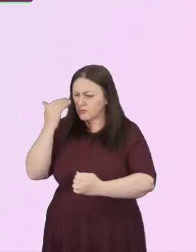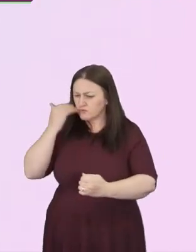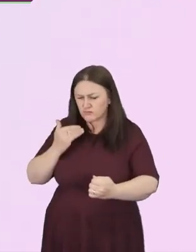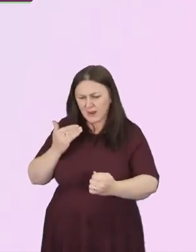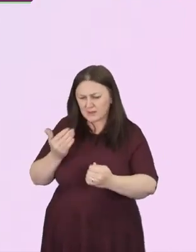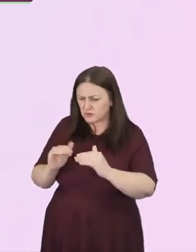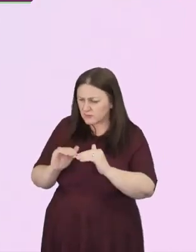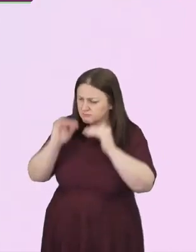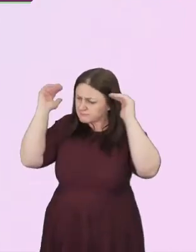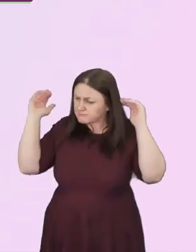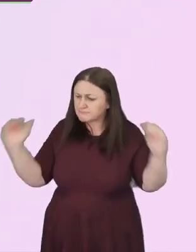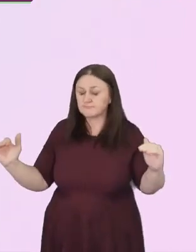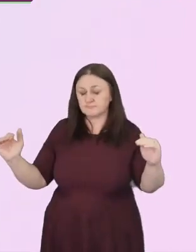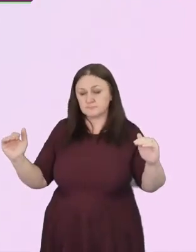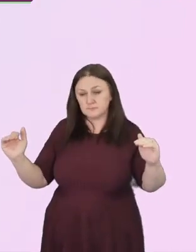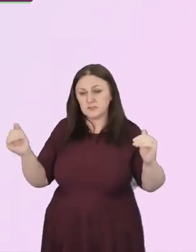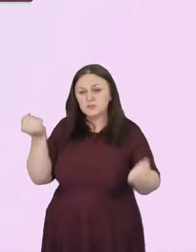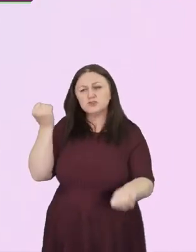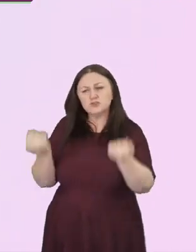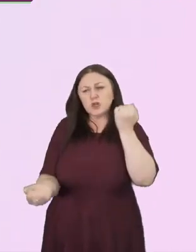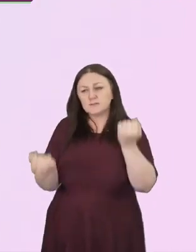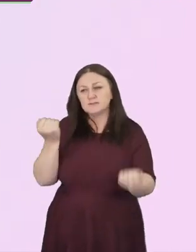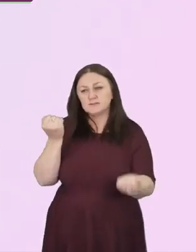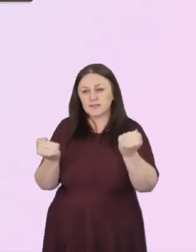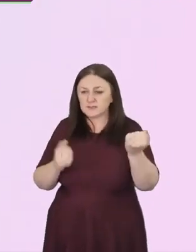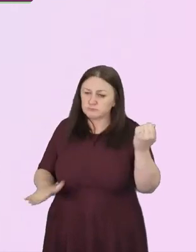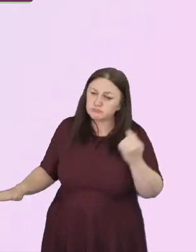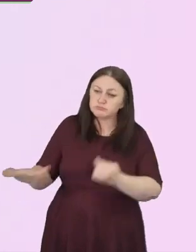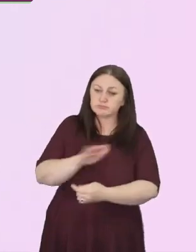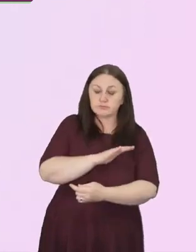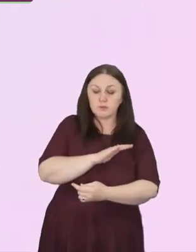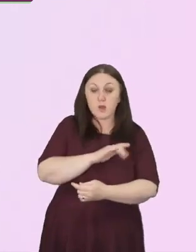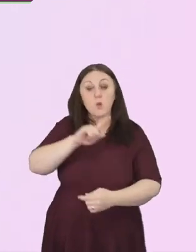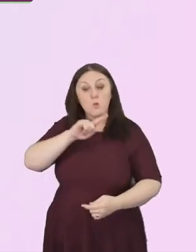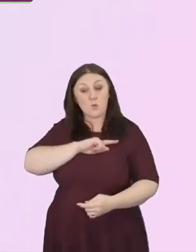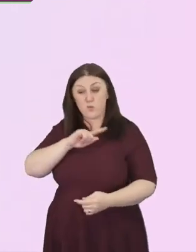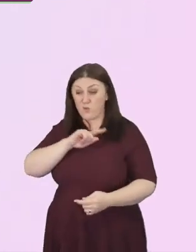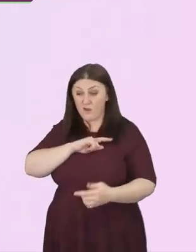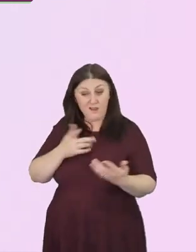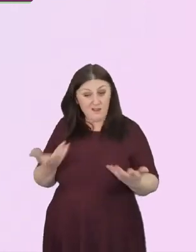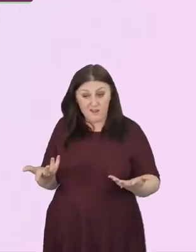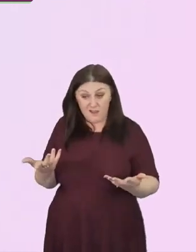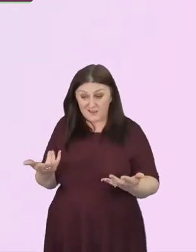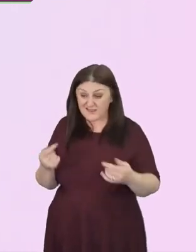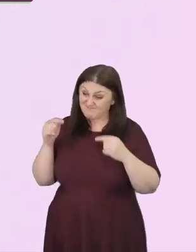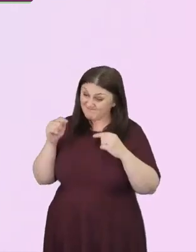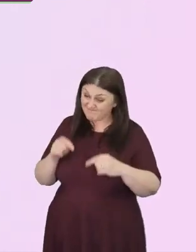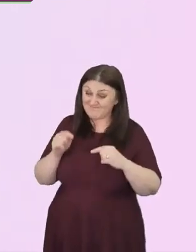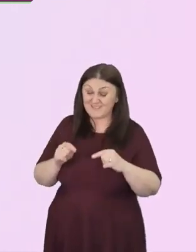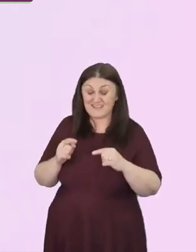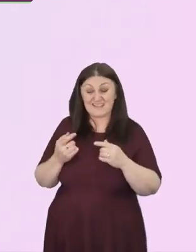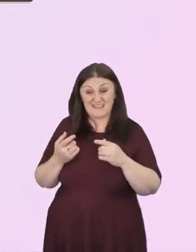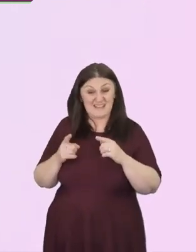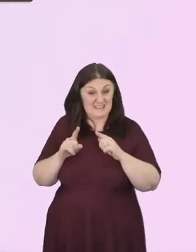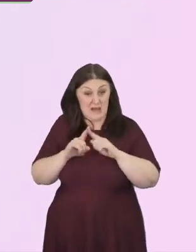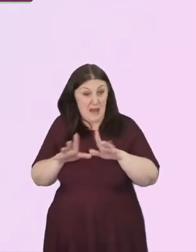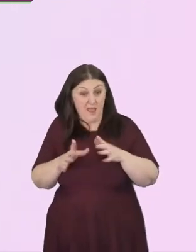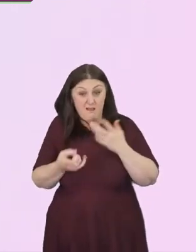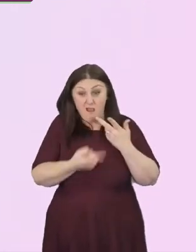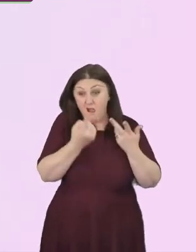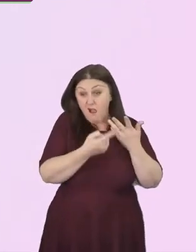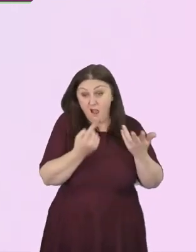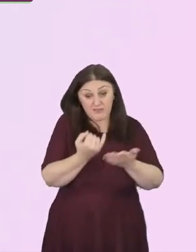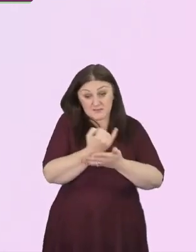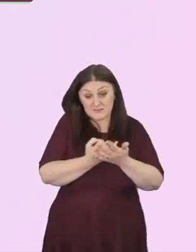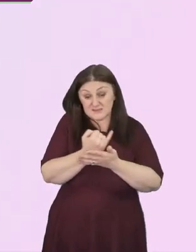Why? Because it's like, well, it's like all our sin. It's a sin, though, that really breaks God's